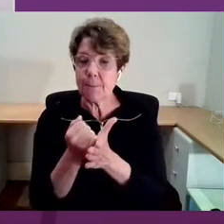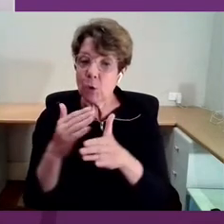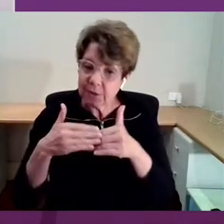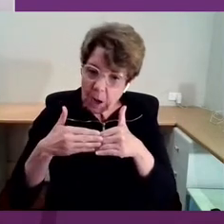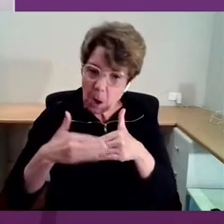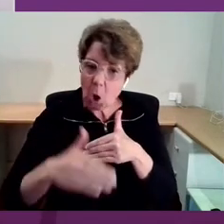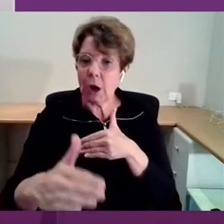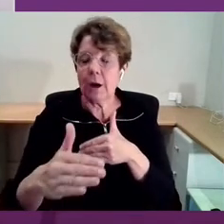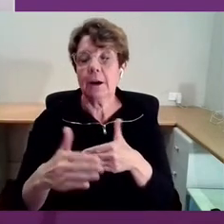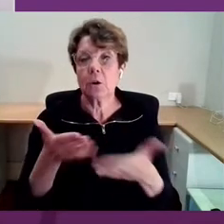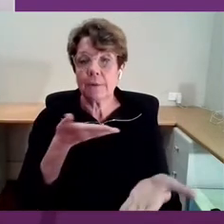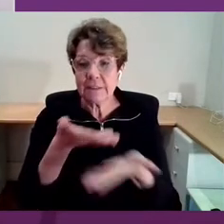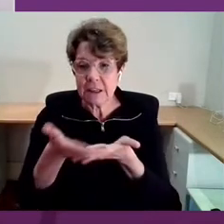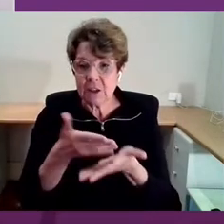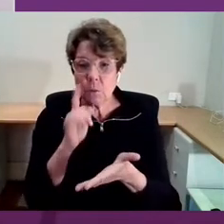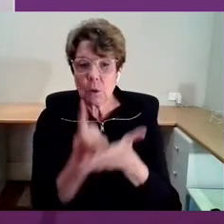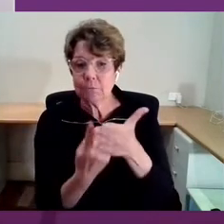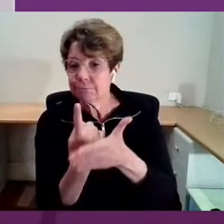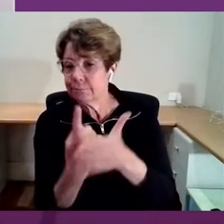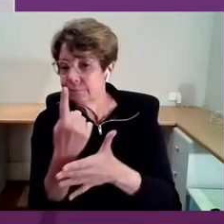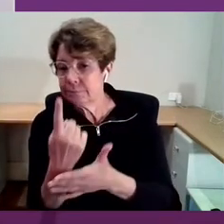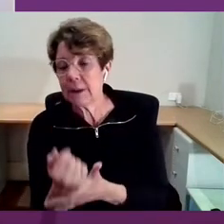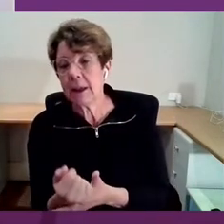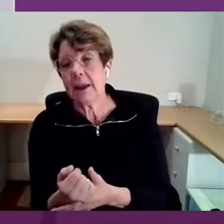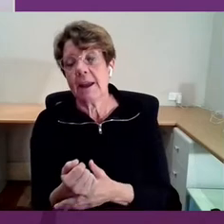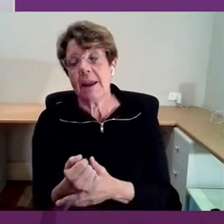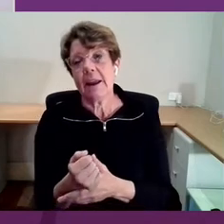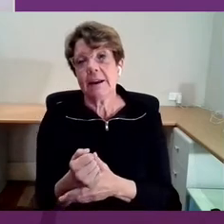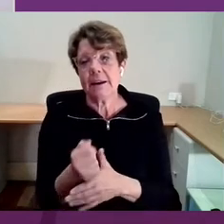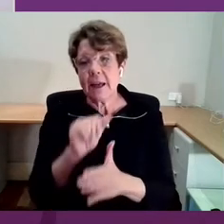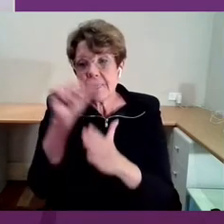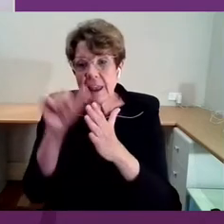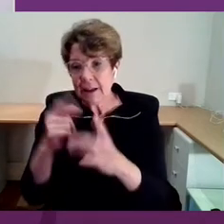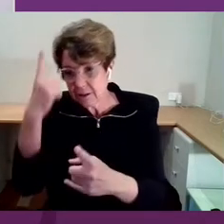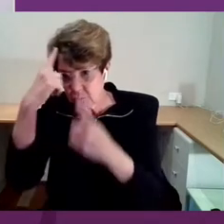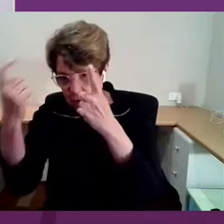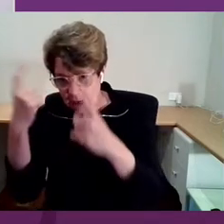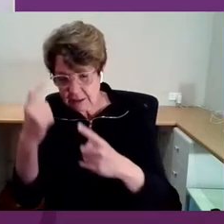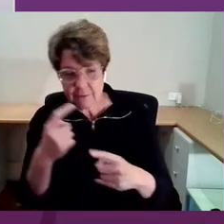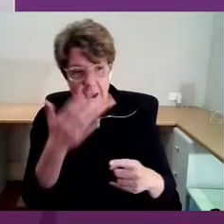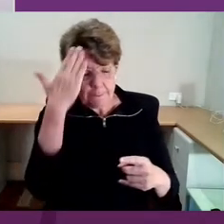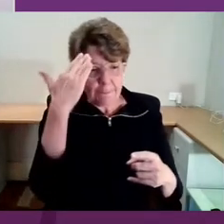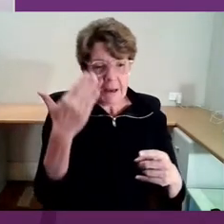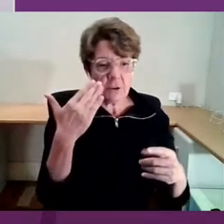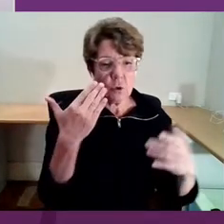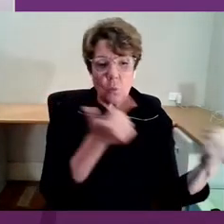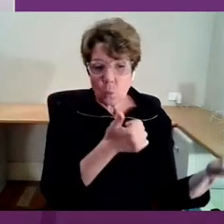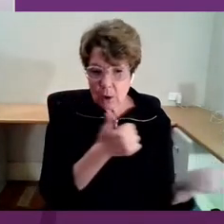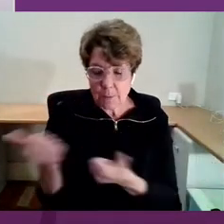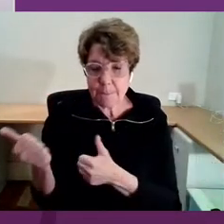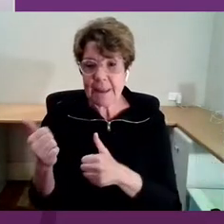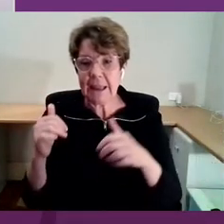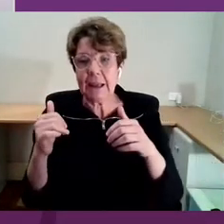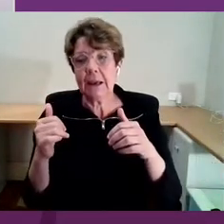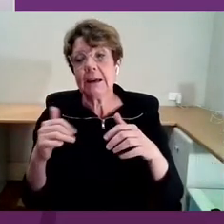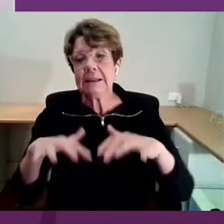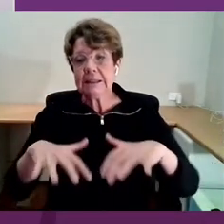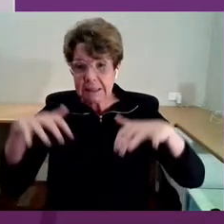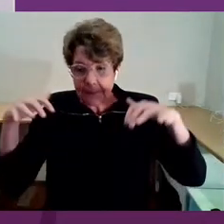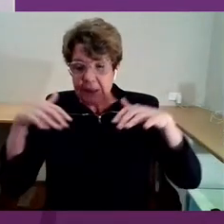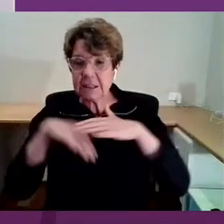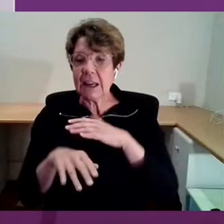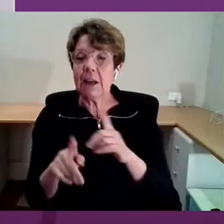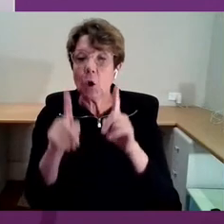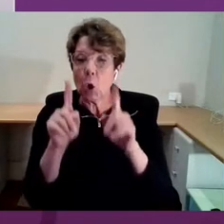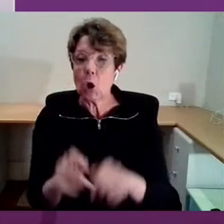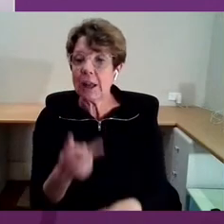developed in the Arts, Creativity and Mental Health Wellbeing Summit in early 2022. We'll seek to